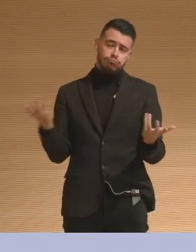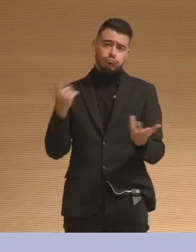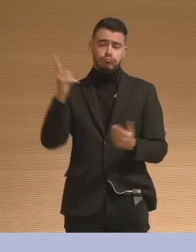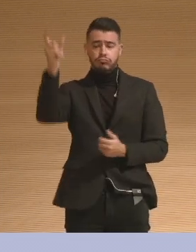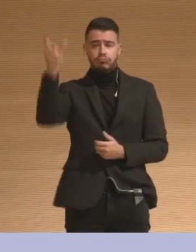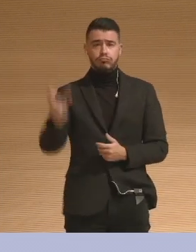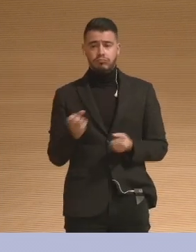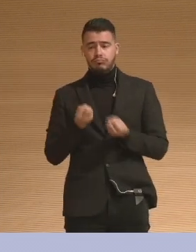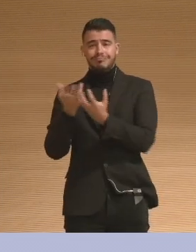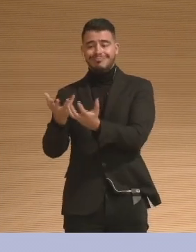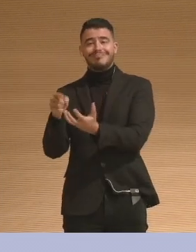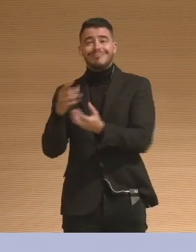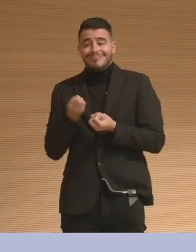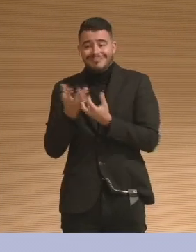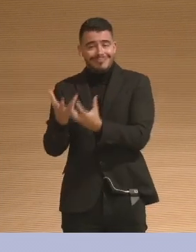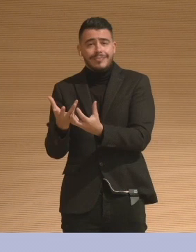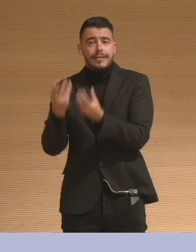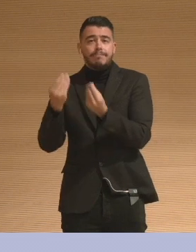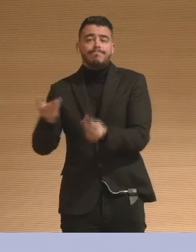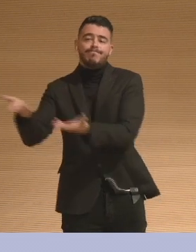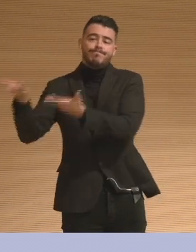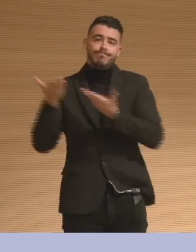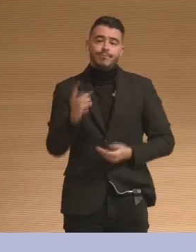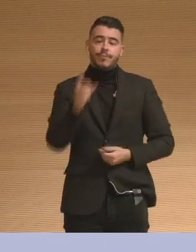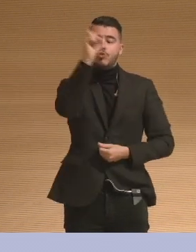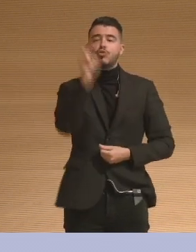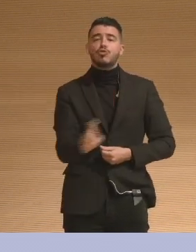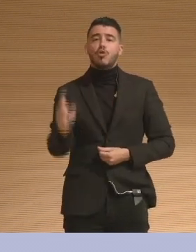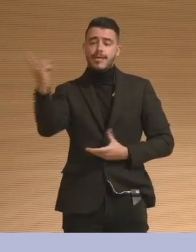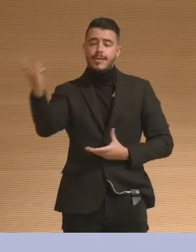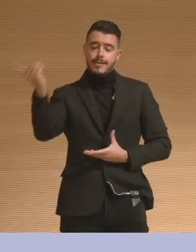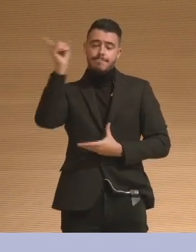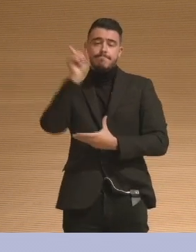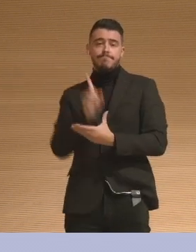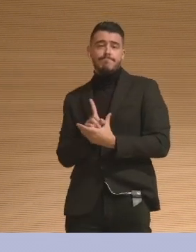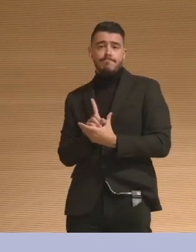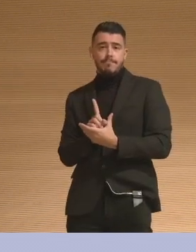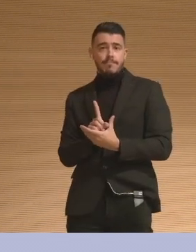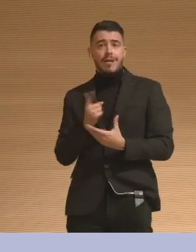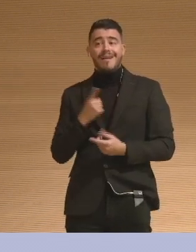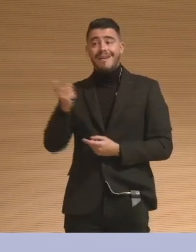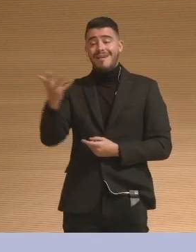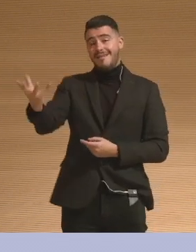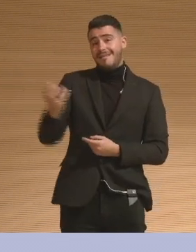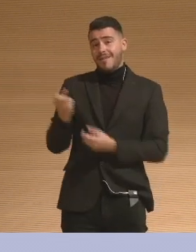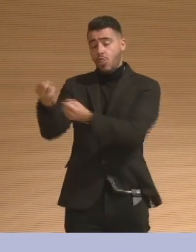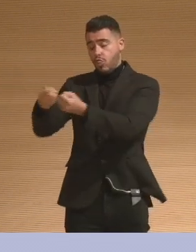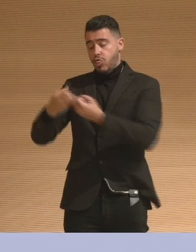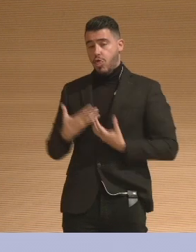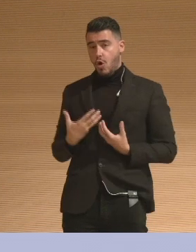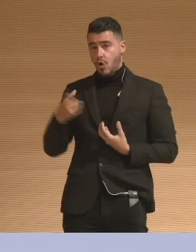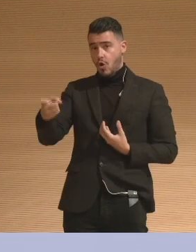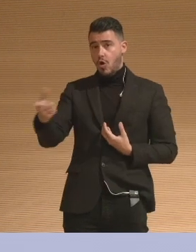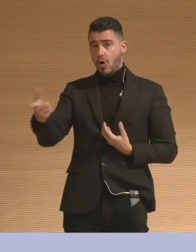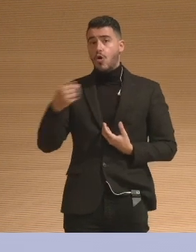And when that gift is received with its integrity held intact, it is the person saying, yes, I'm with you.